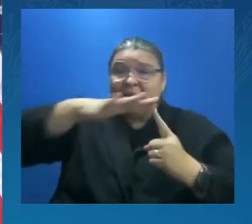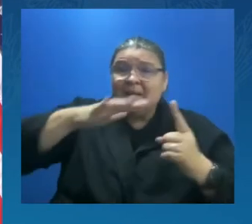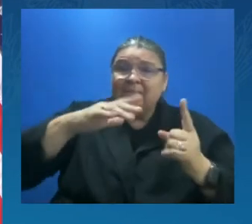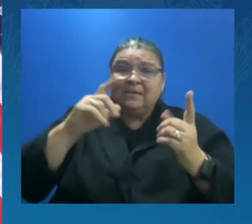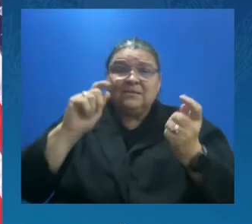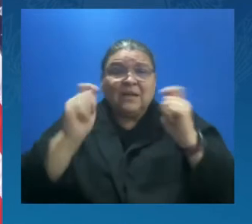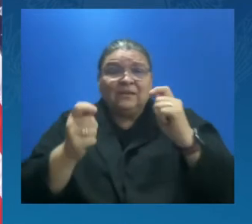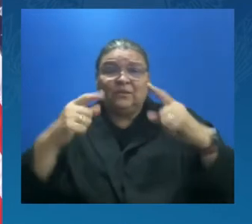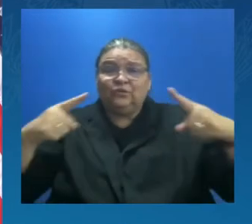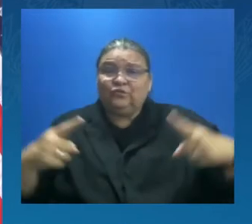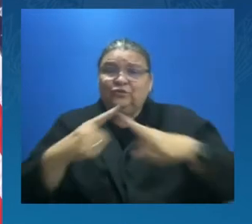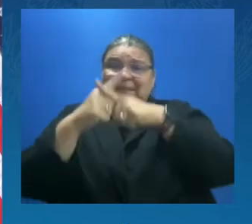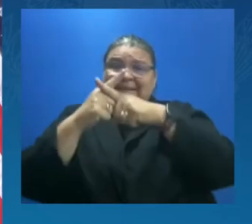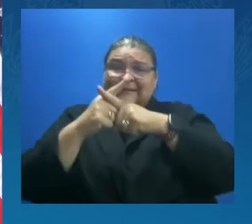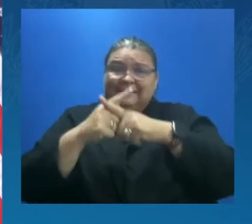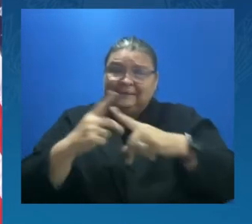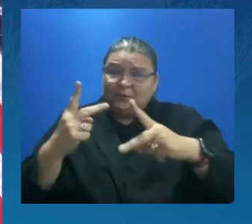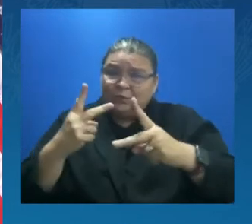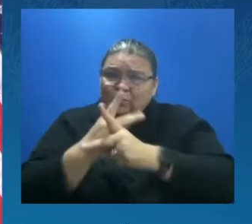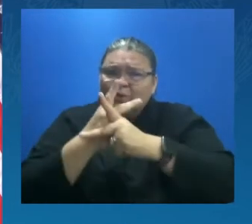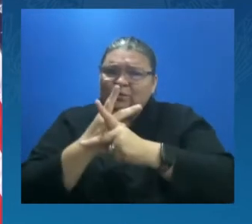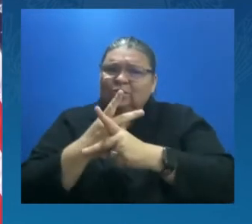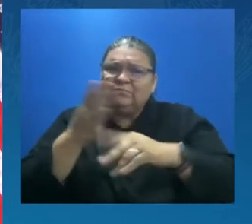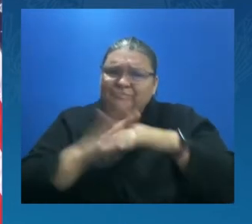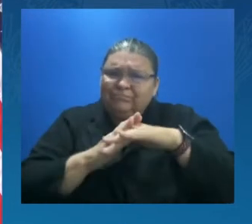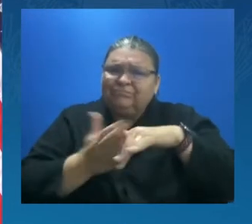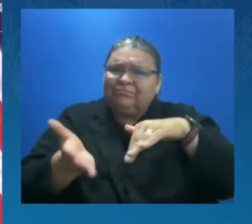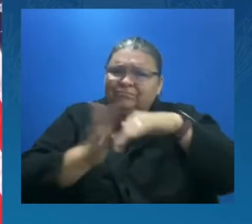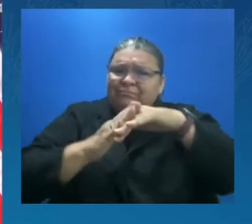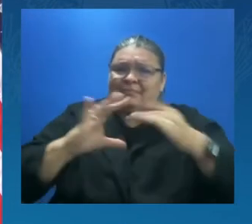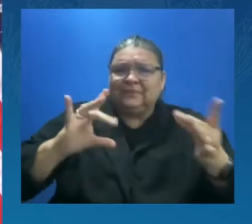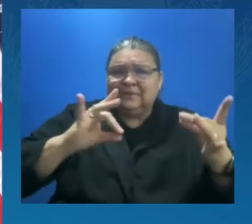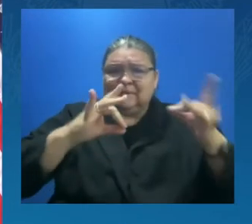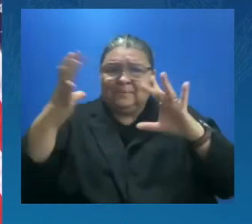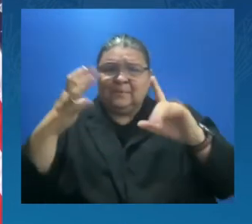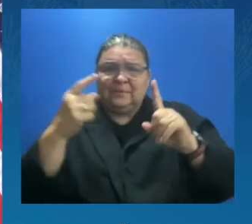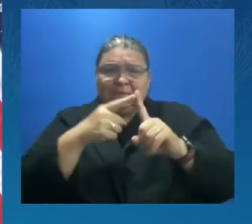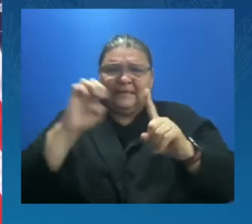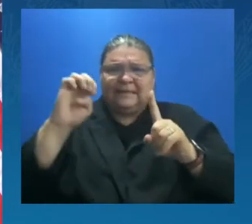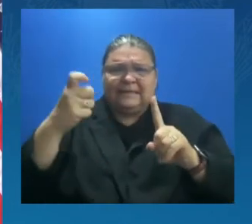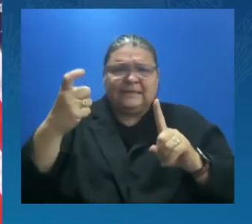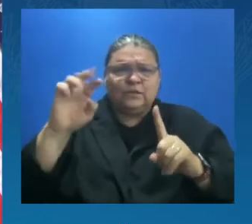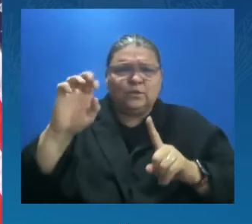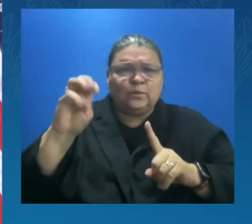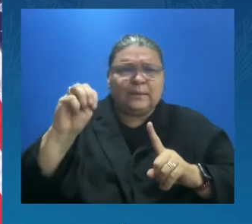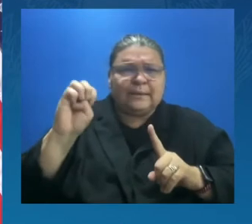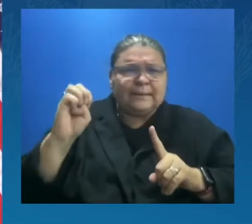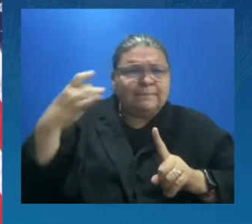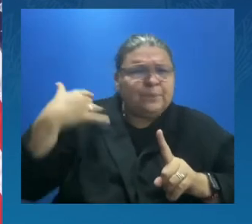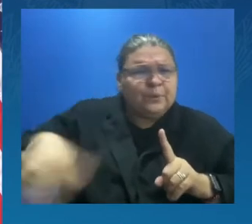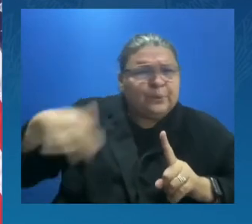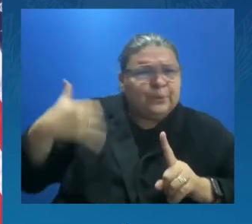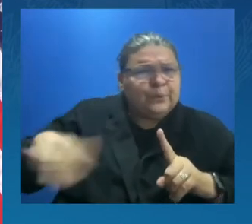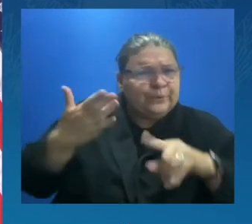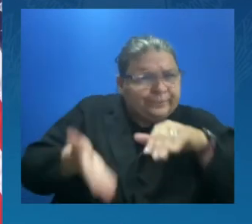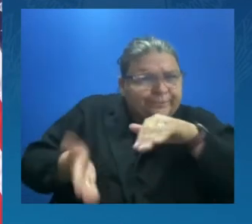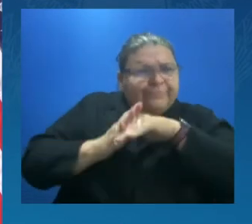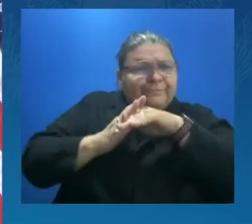pose a rapidly growing danger to a rapidly growing number of communities.